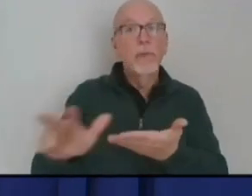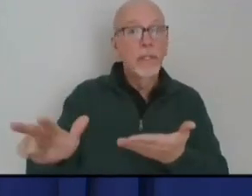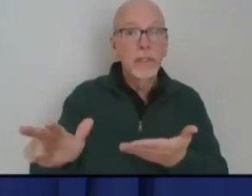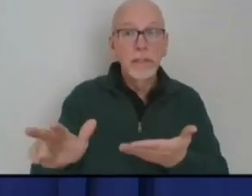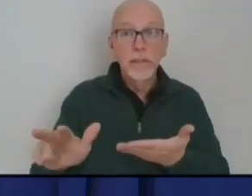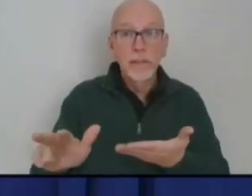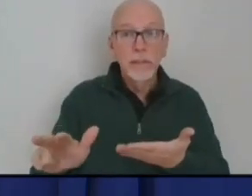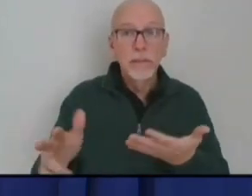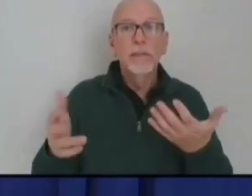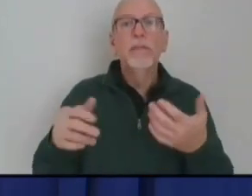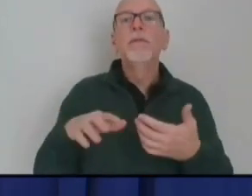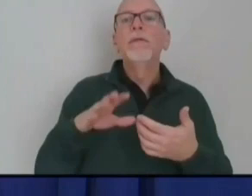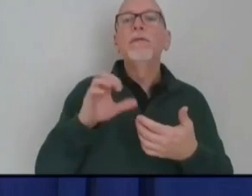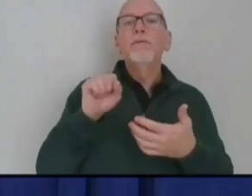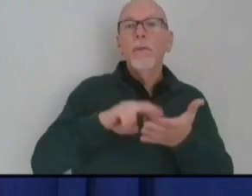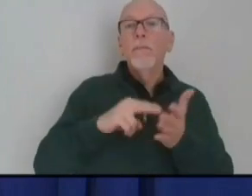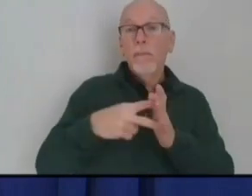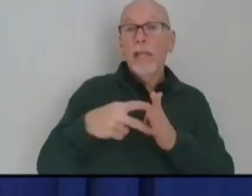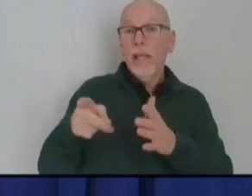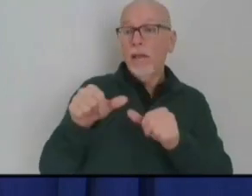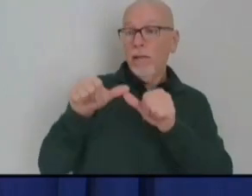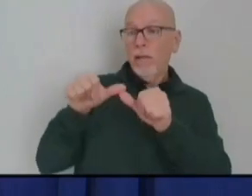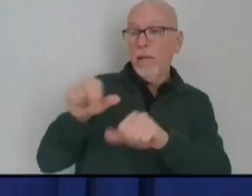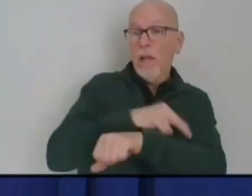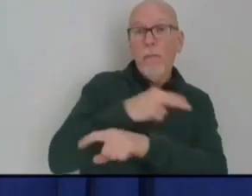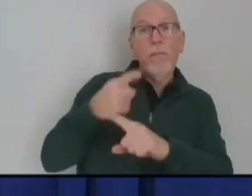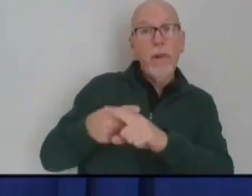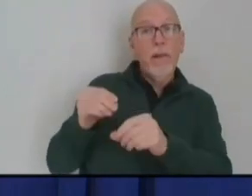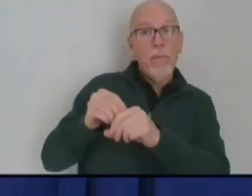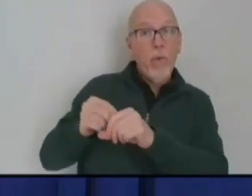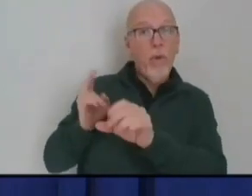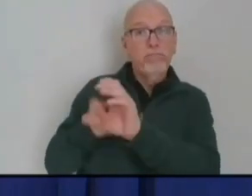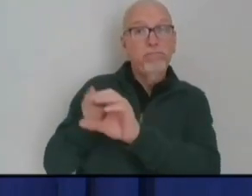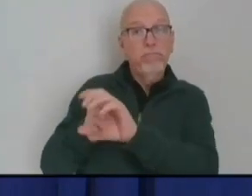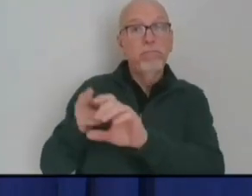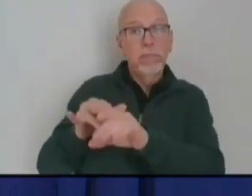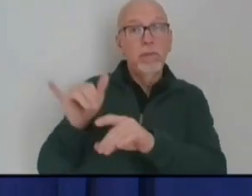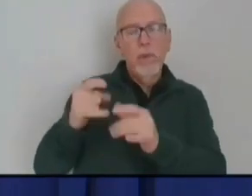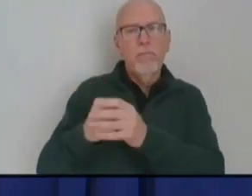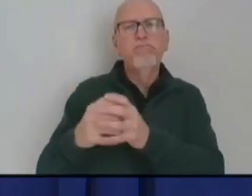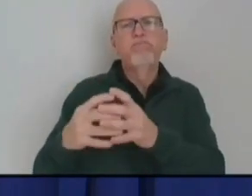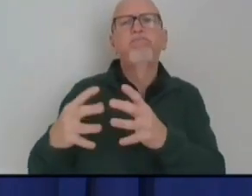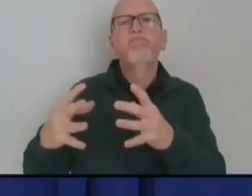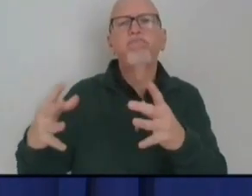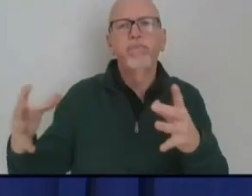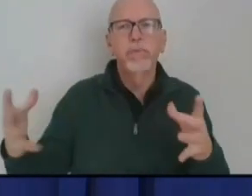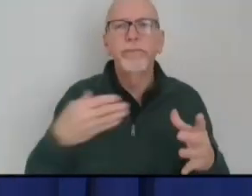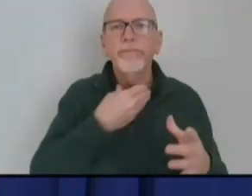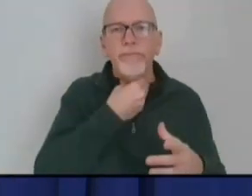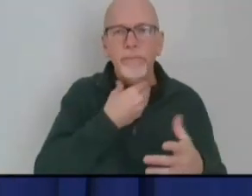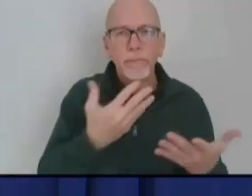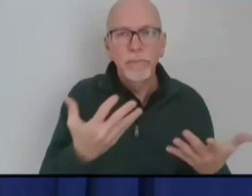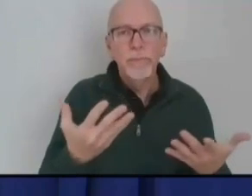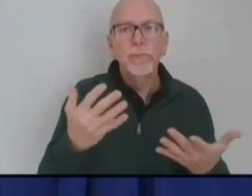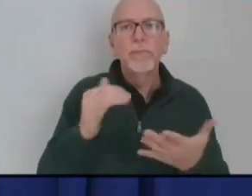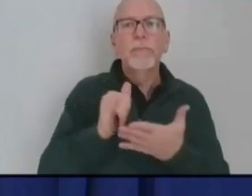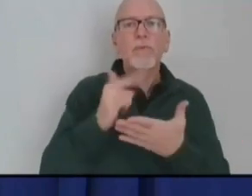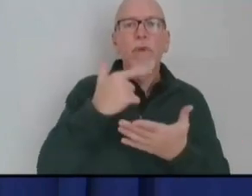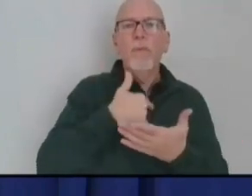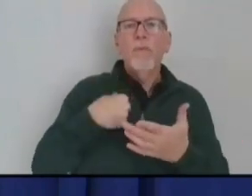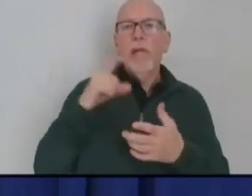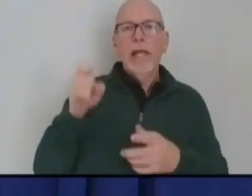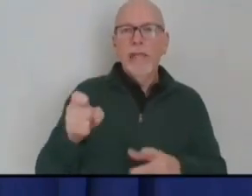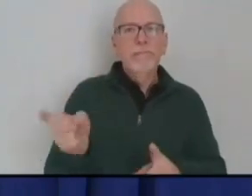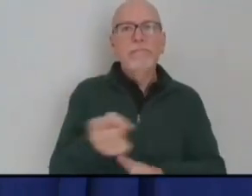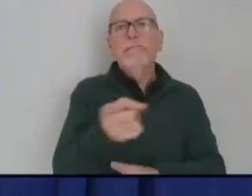it's an additive effect going forward. And that's why it becomes such a long-term burden and we end up needing to divert patients